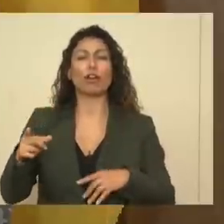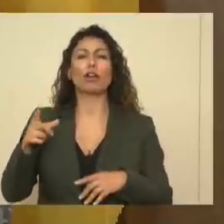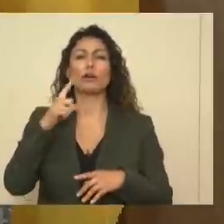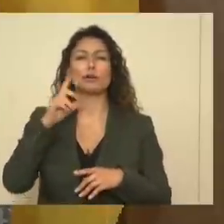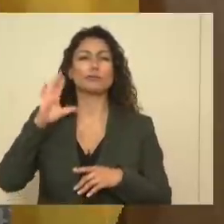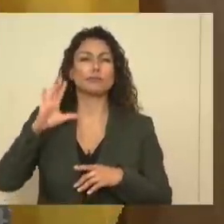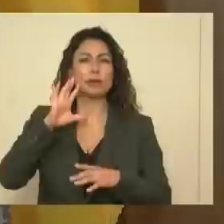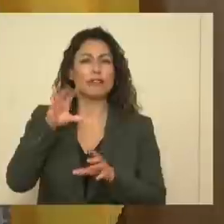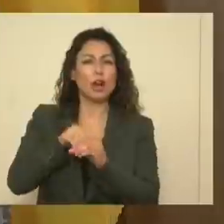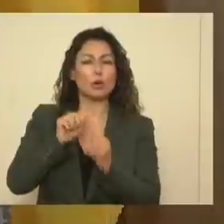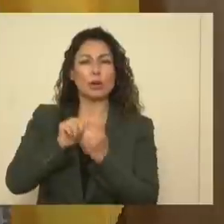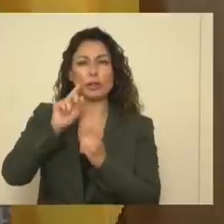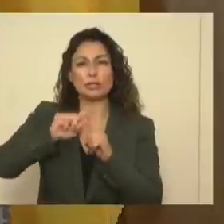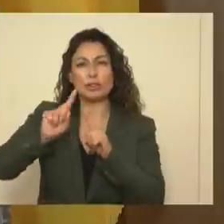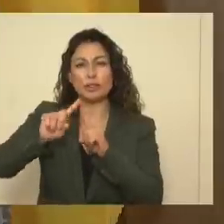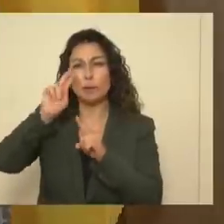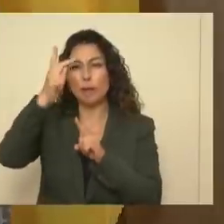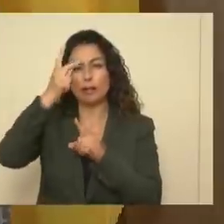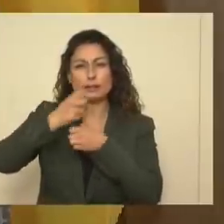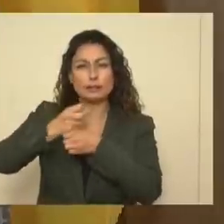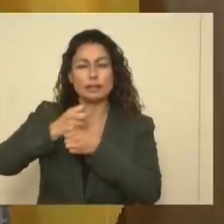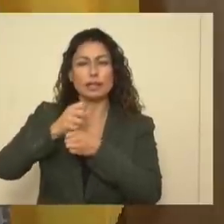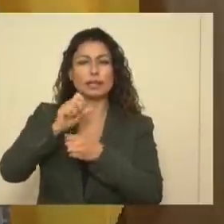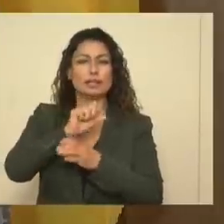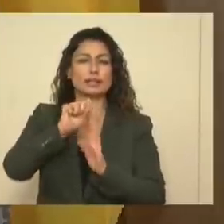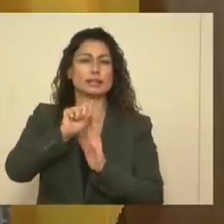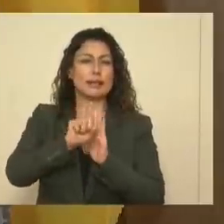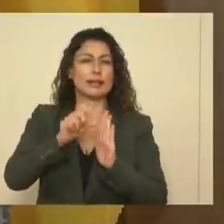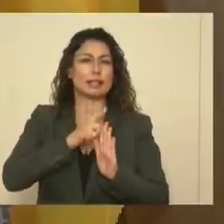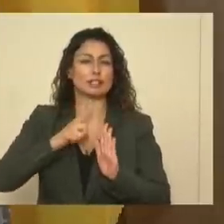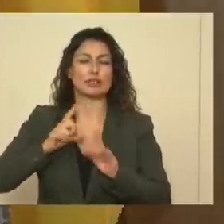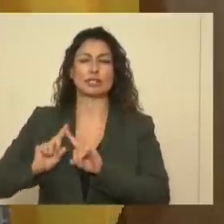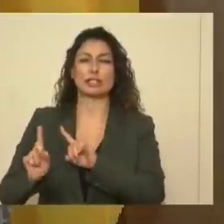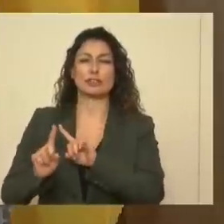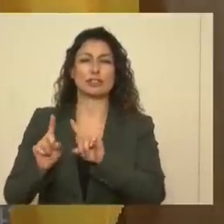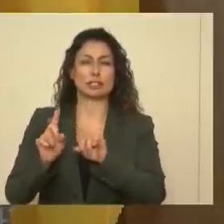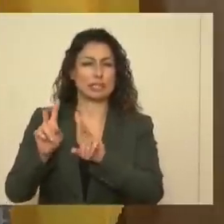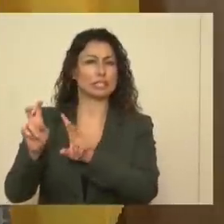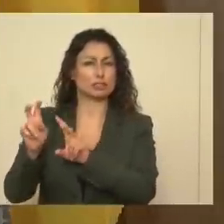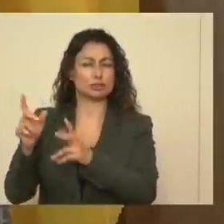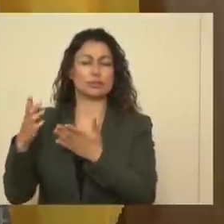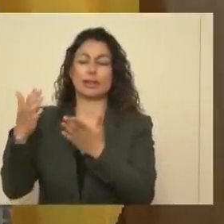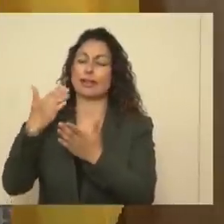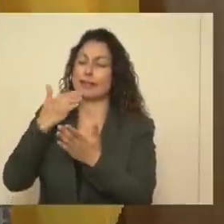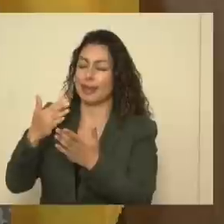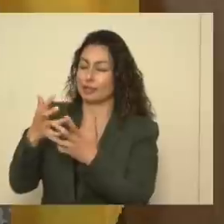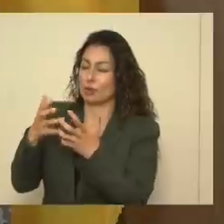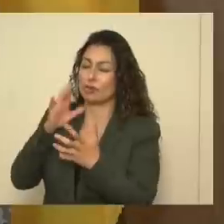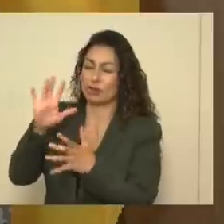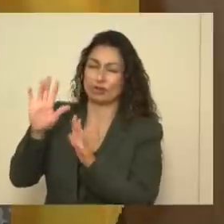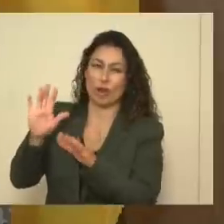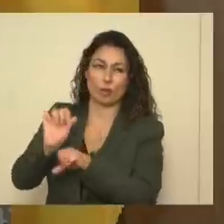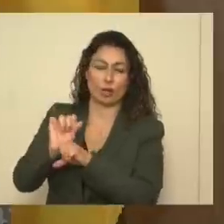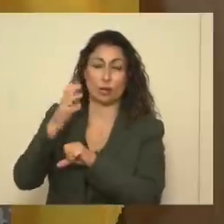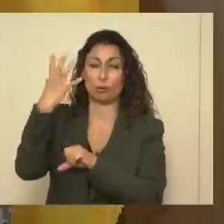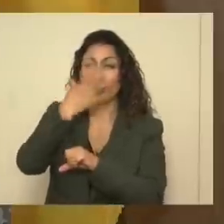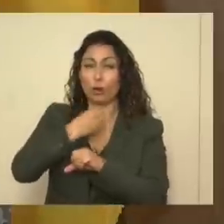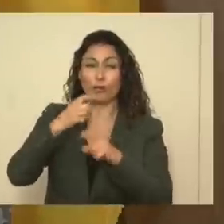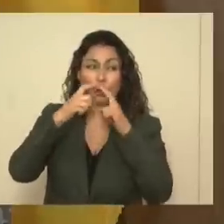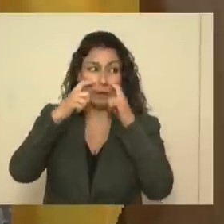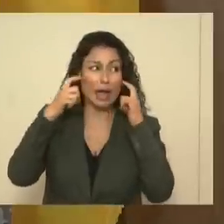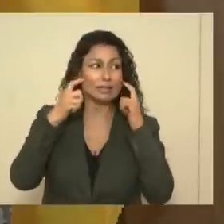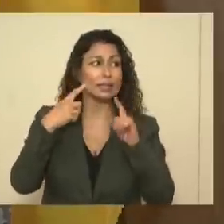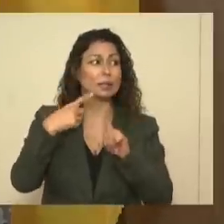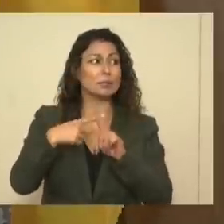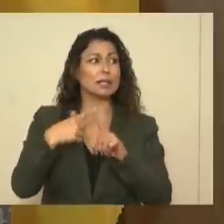policymaking through the state legislature on any number of issues. So thank you, Ms. Jacobus, for your great work. This is a gorgeous mask. I